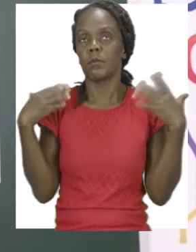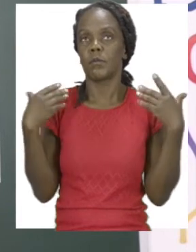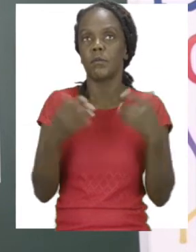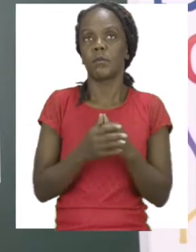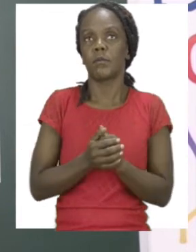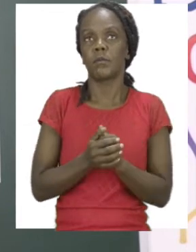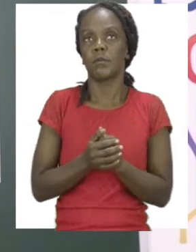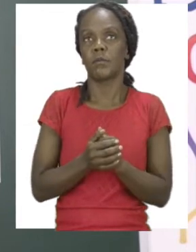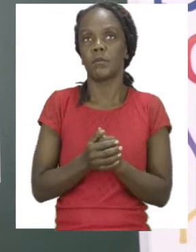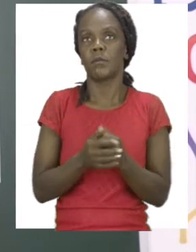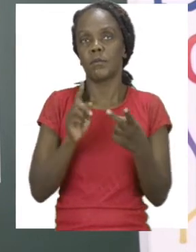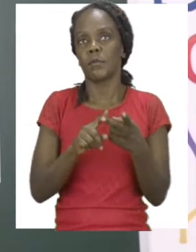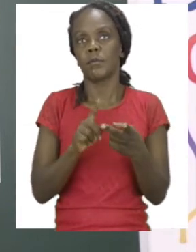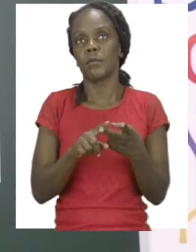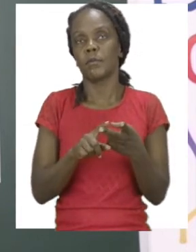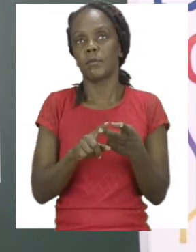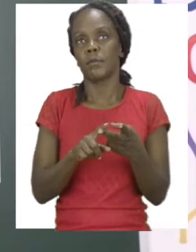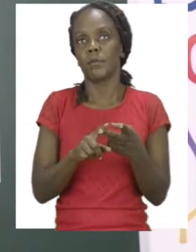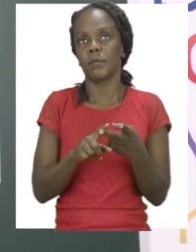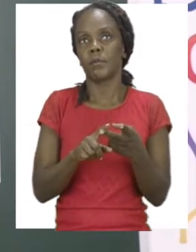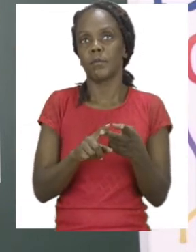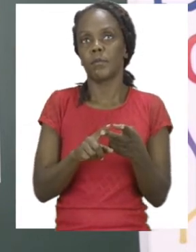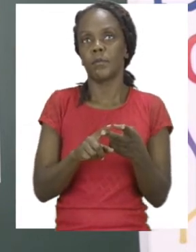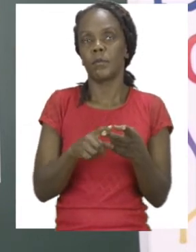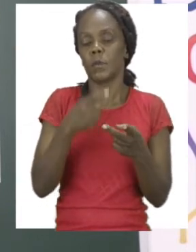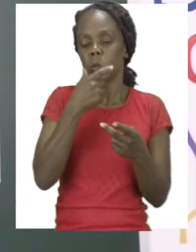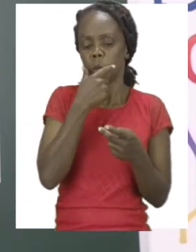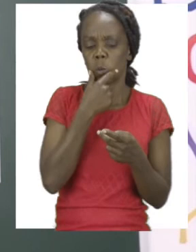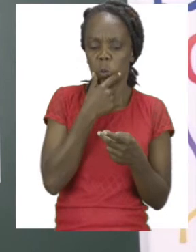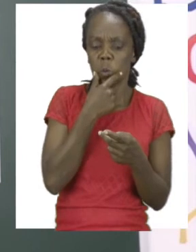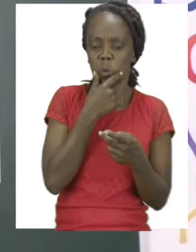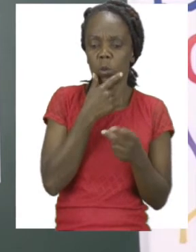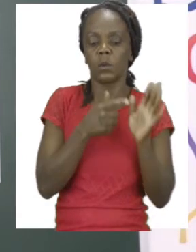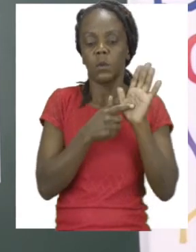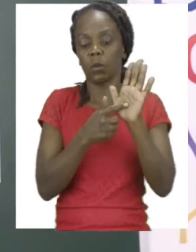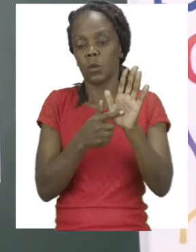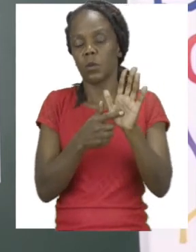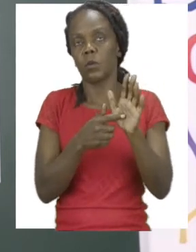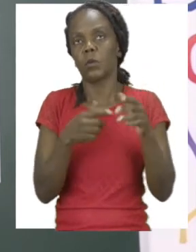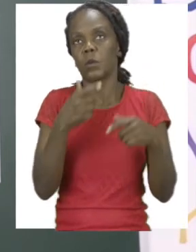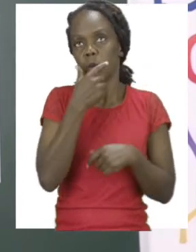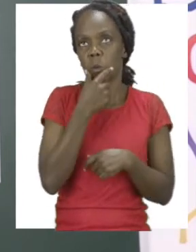Very good. Then we have done sad. Show me sad.